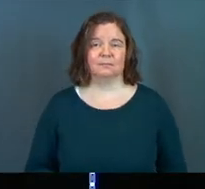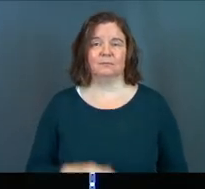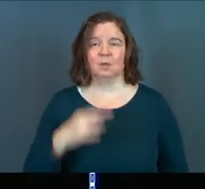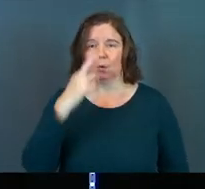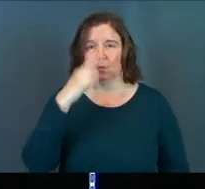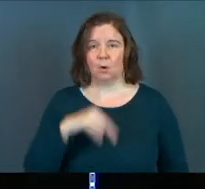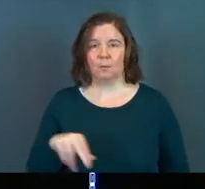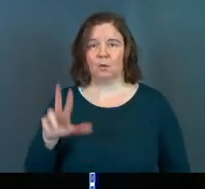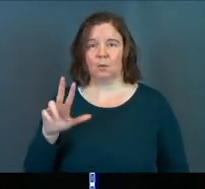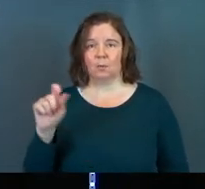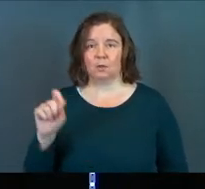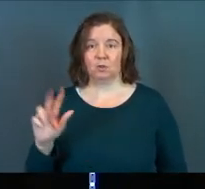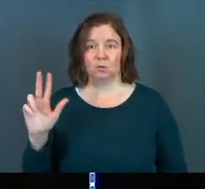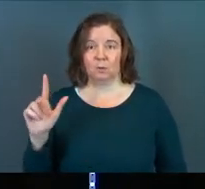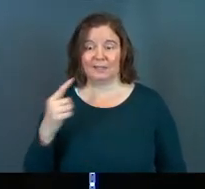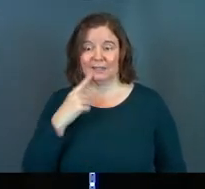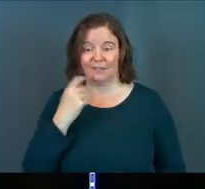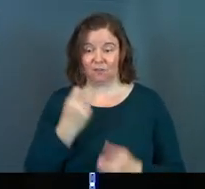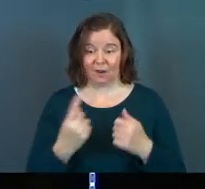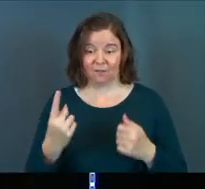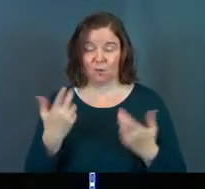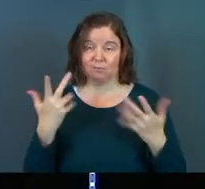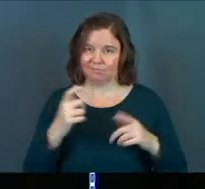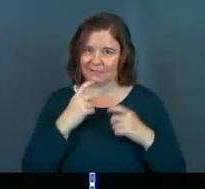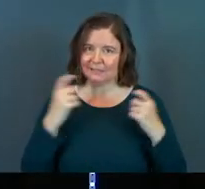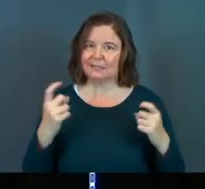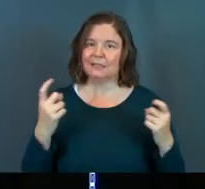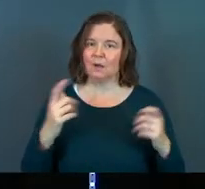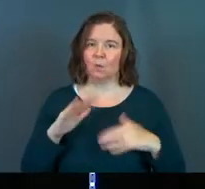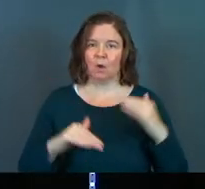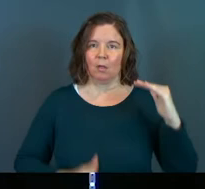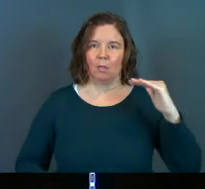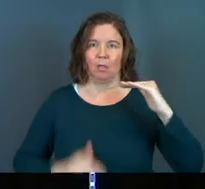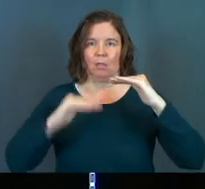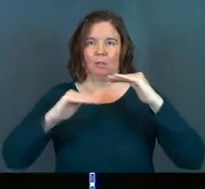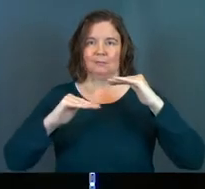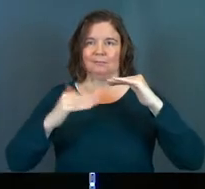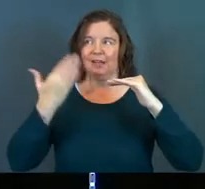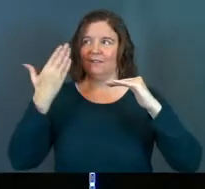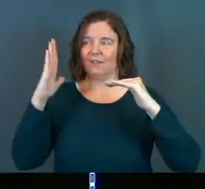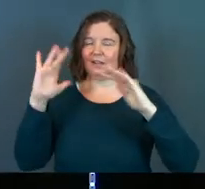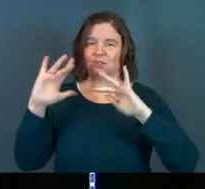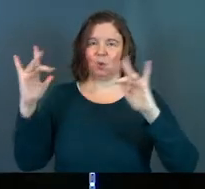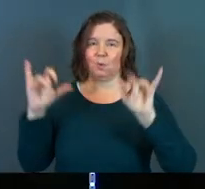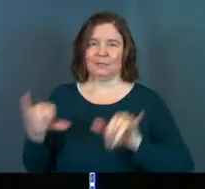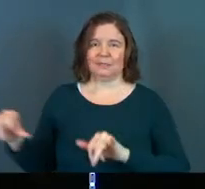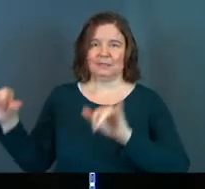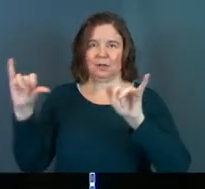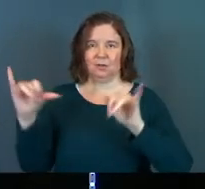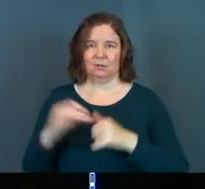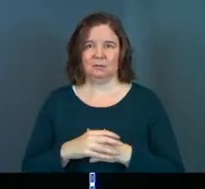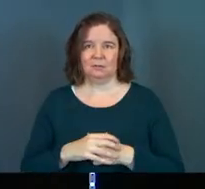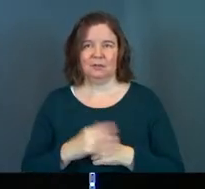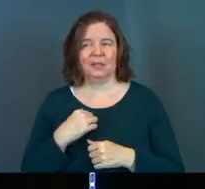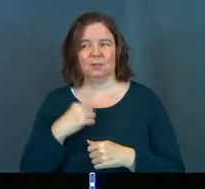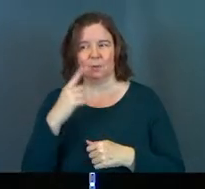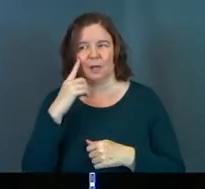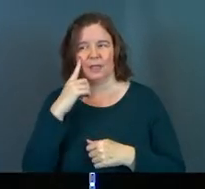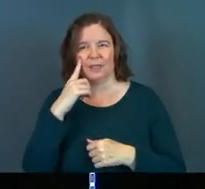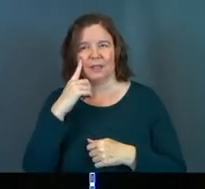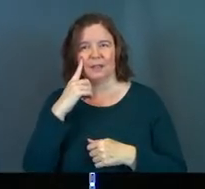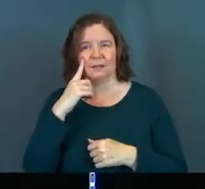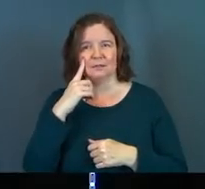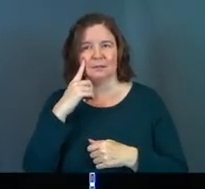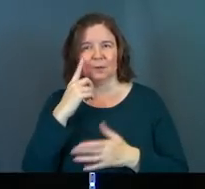Romans 3 23 says, for everyone has sinned. We all fall short of God's glorious standard. That's what I think God wanted